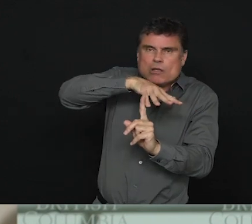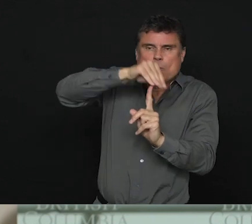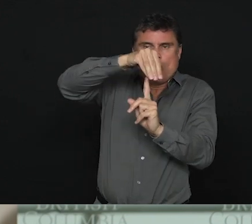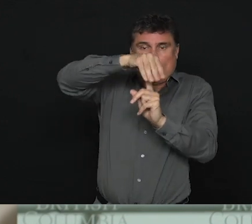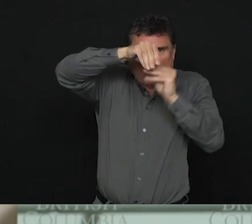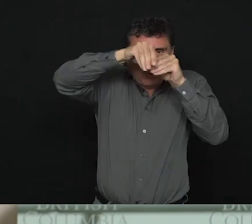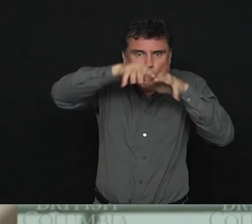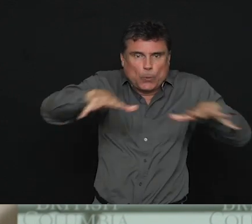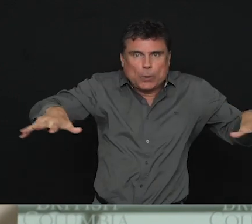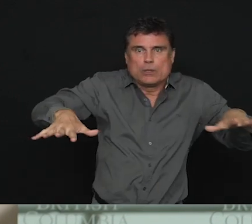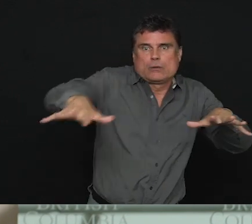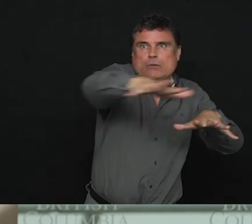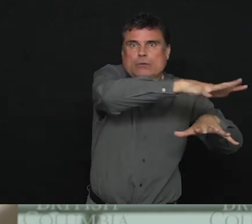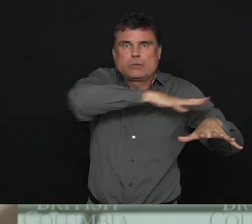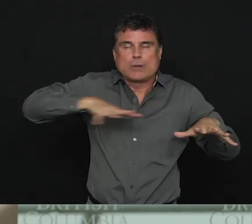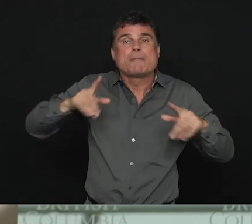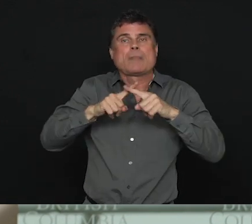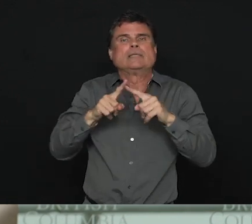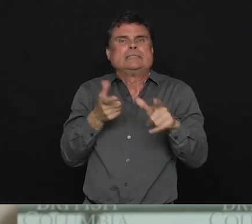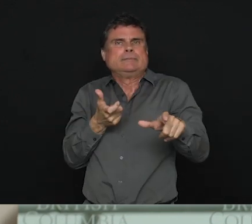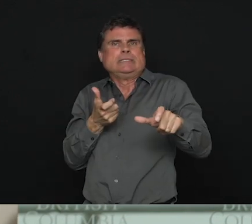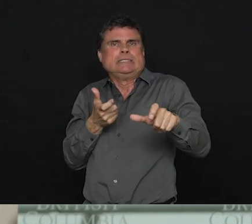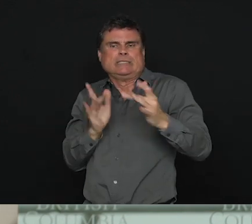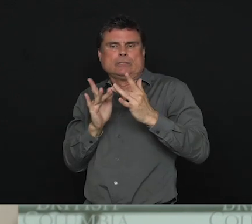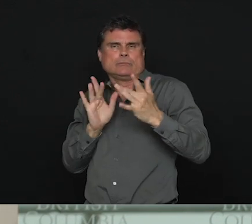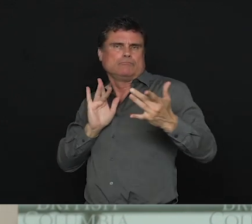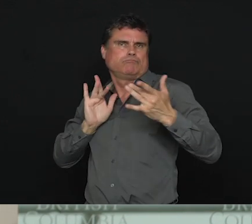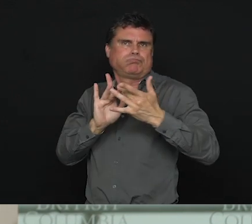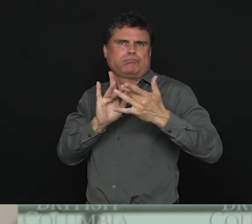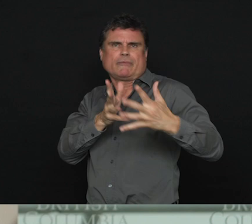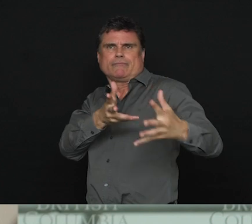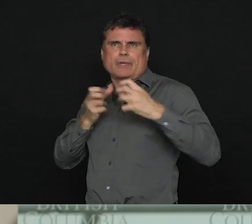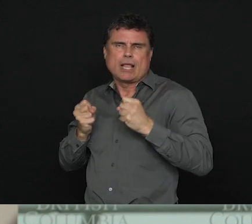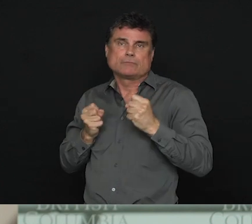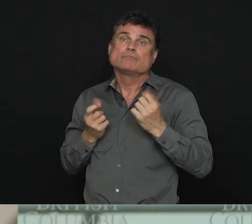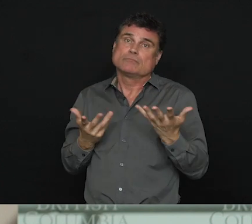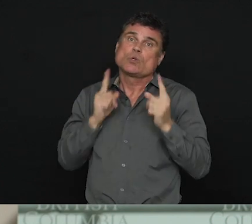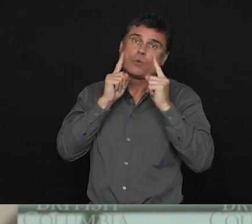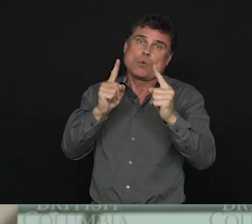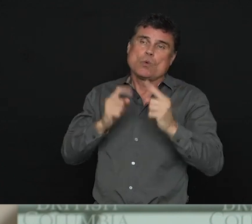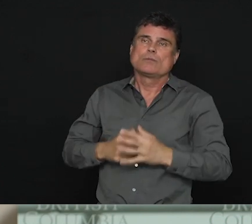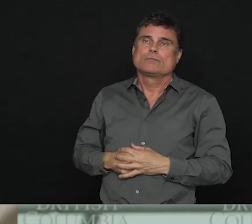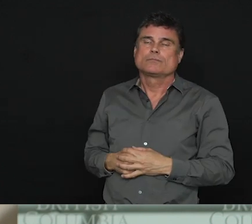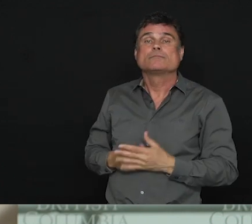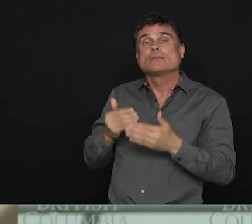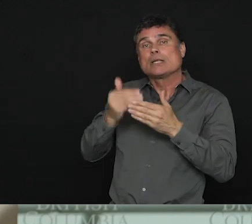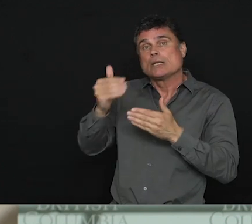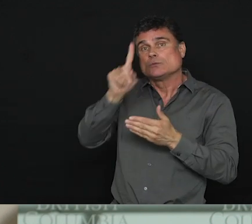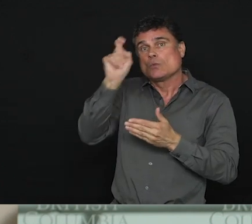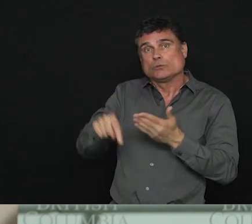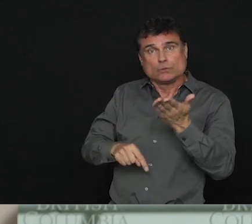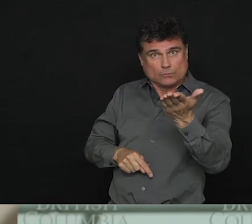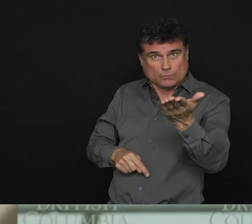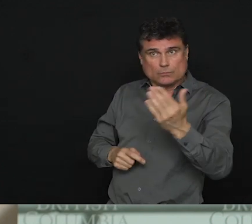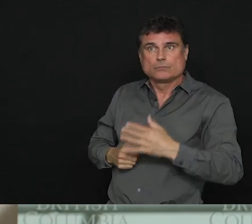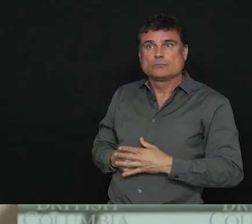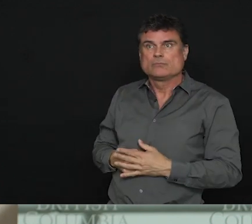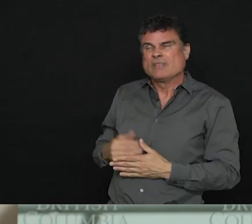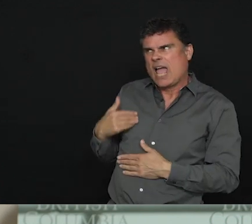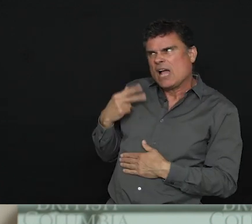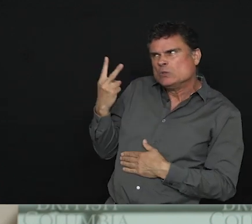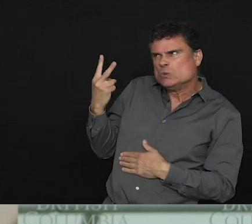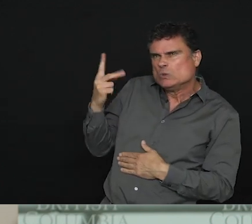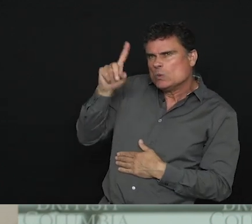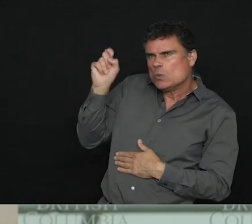Thank you. The next question is from Lisa Cardasco, CHLY. Go ahead, please. Thank you very much. I have two questions.